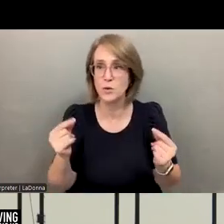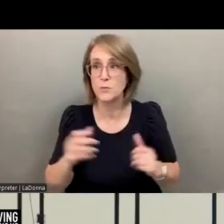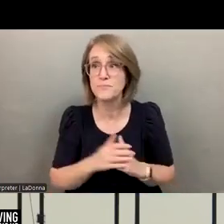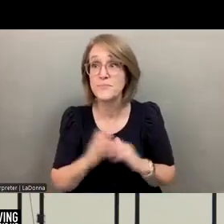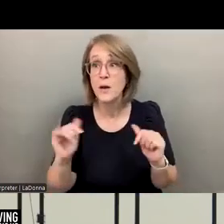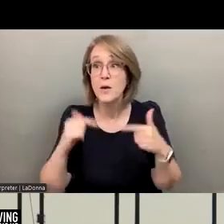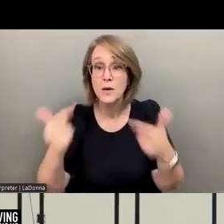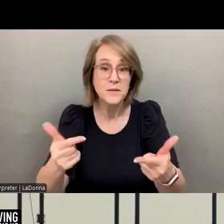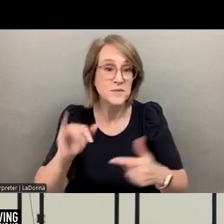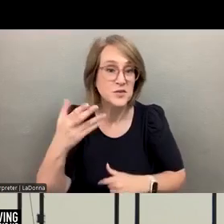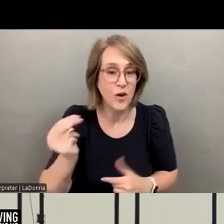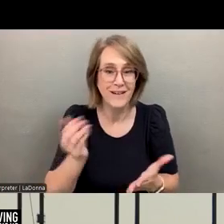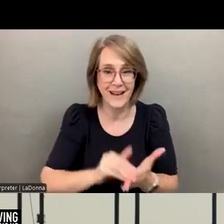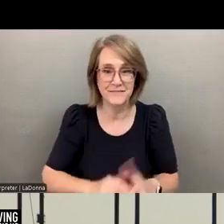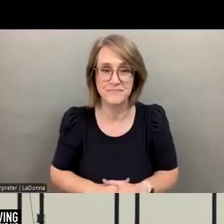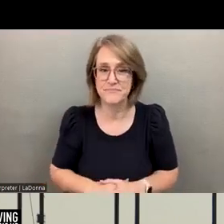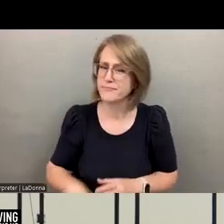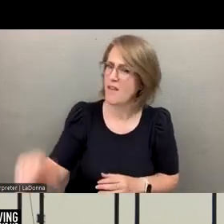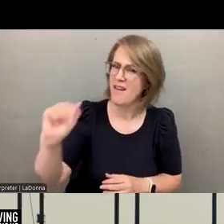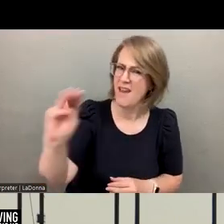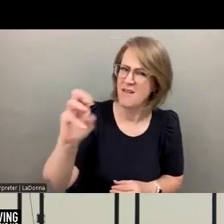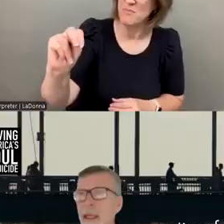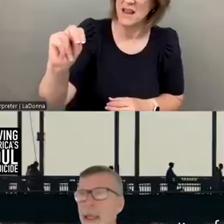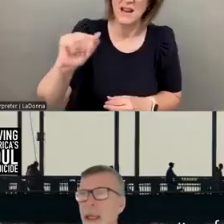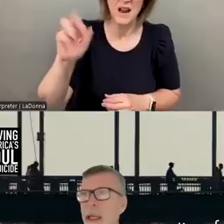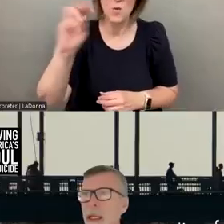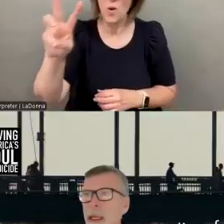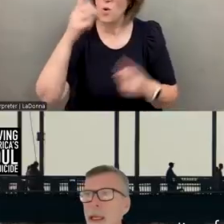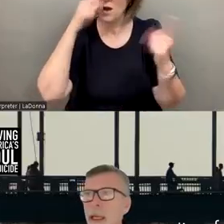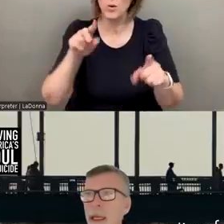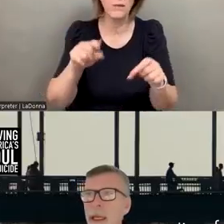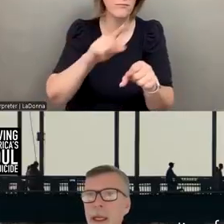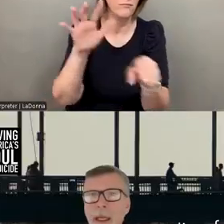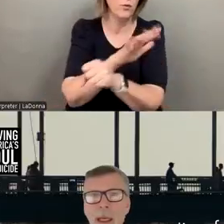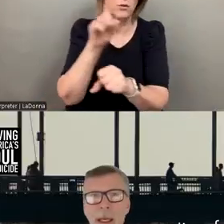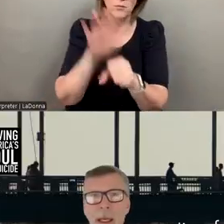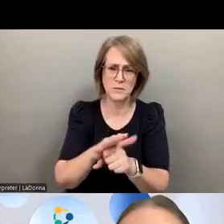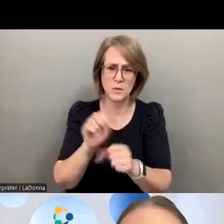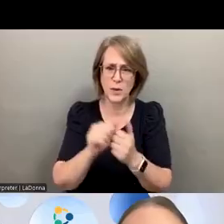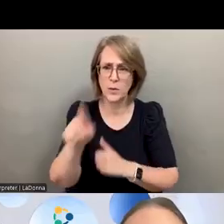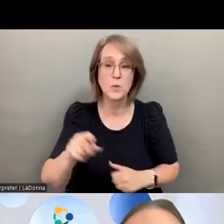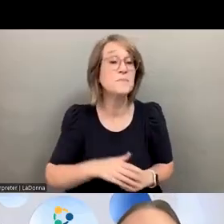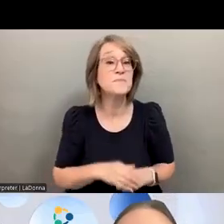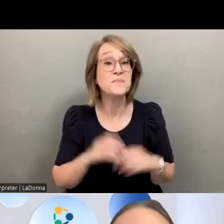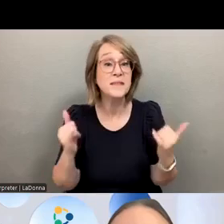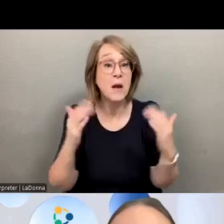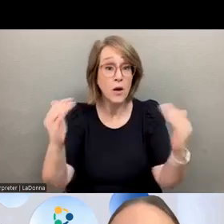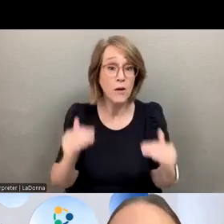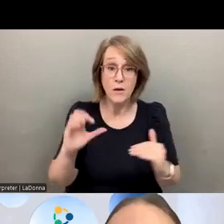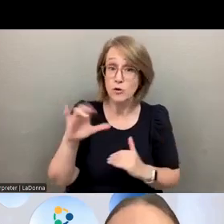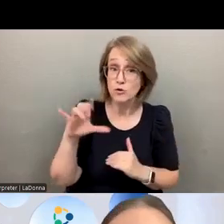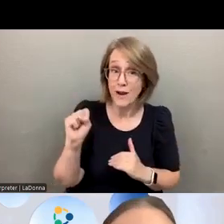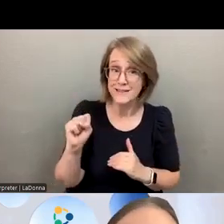to turn it back over to you, John. Amen, Errol. I love it and agree 100%, and now we've got to hear a little crisis talk from our